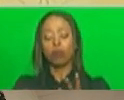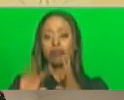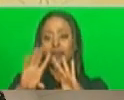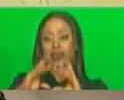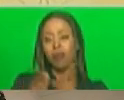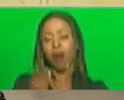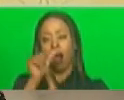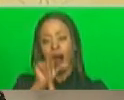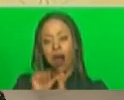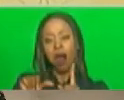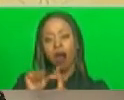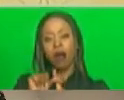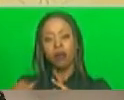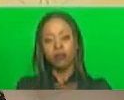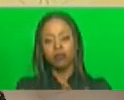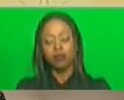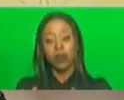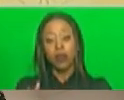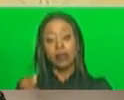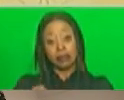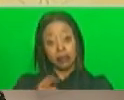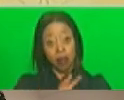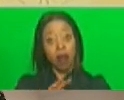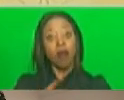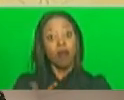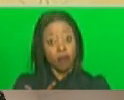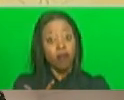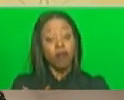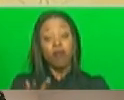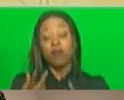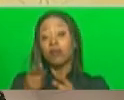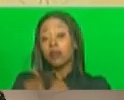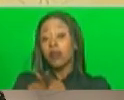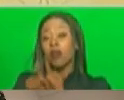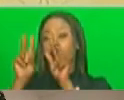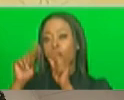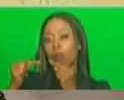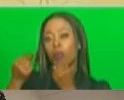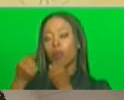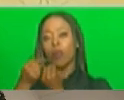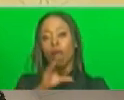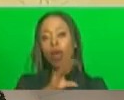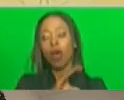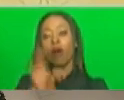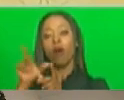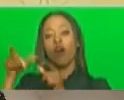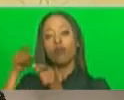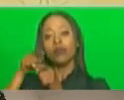of agriculture officials and officials from the national consumer commission